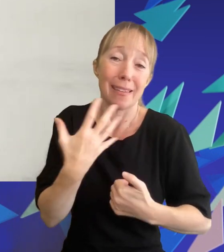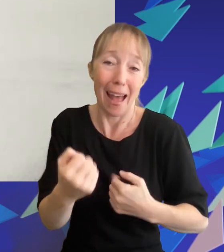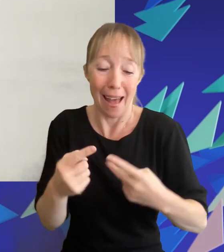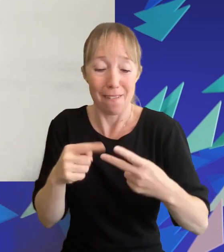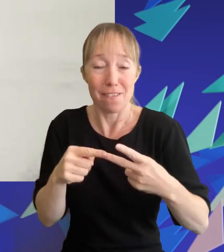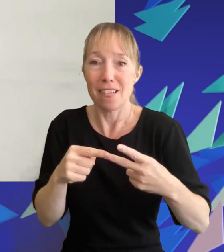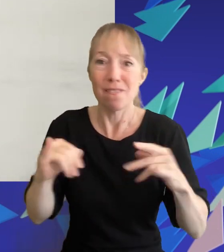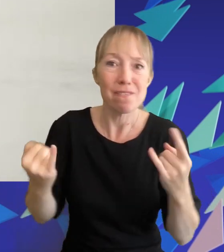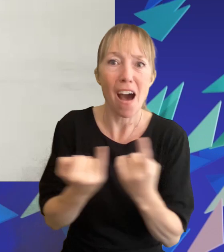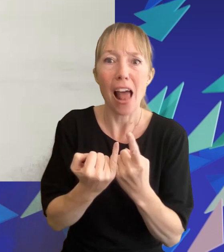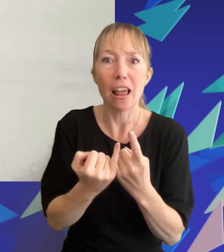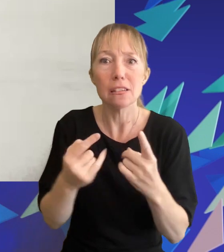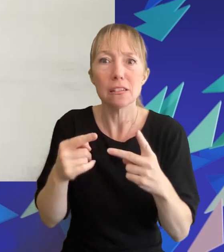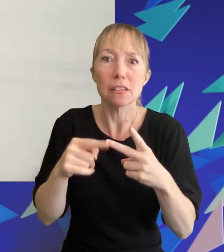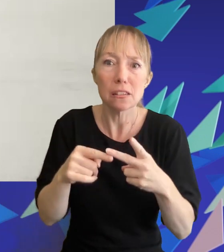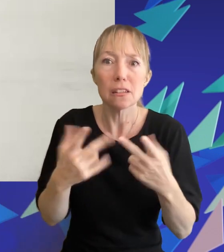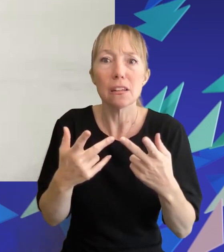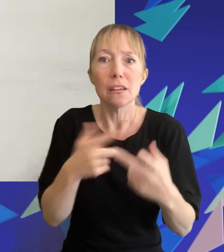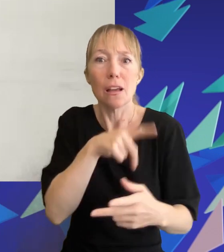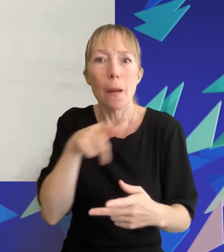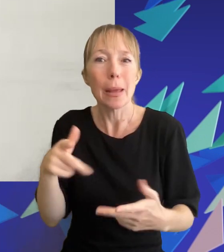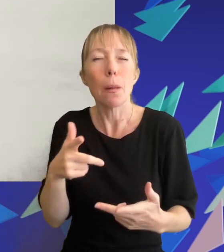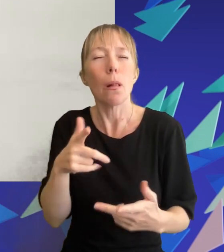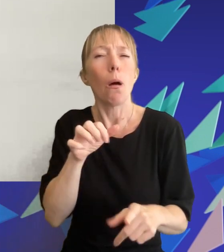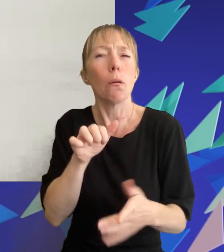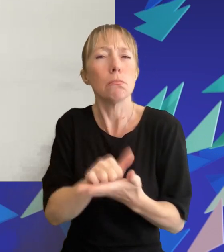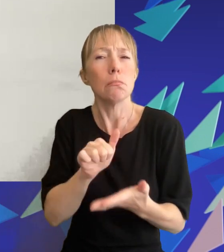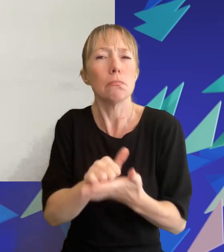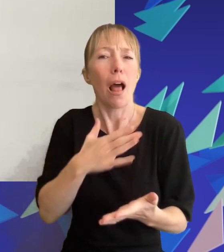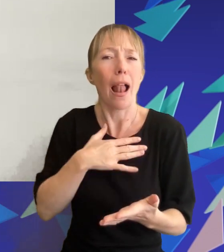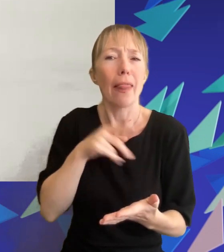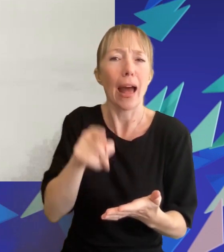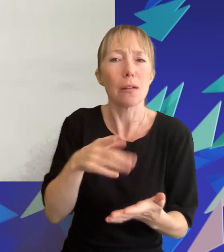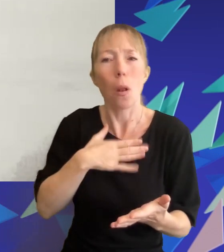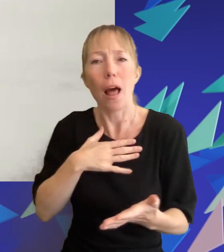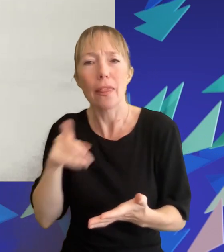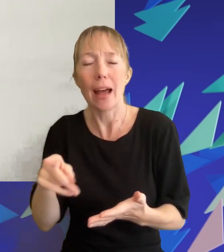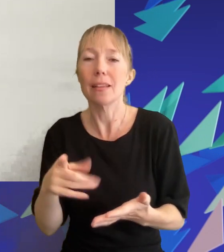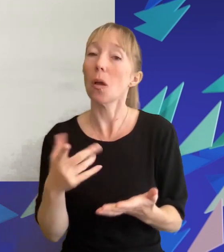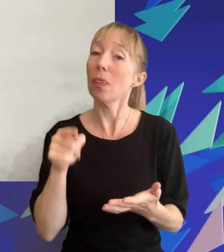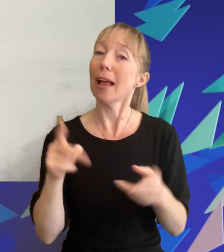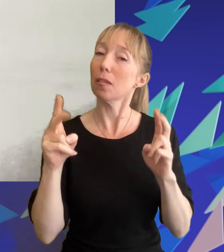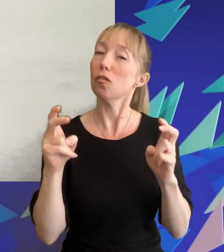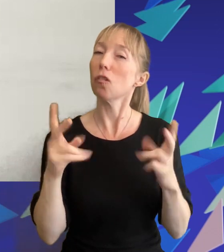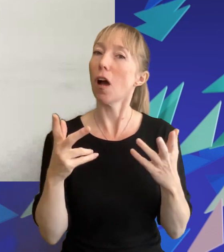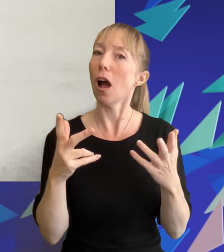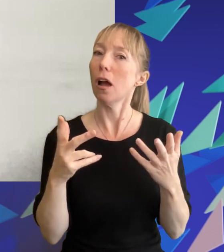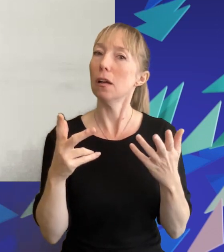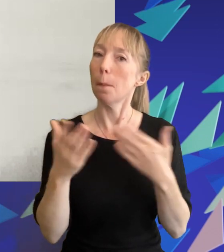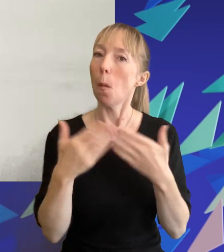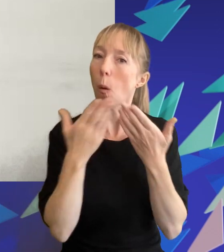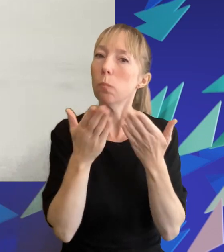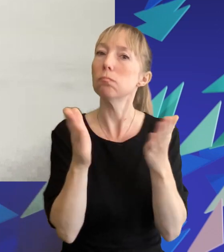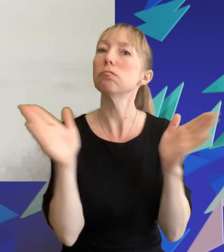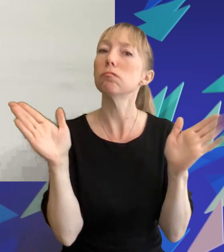violence it has all aspects that people can find something that they like within that so i do like that about the genre and that's why i do think that the genre will never